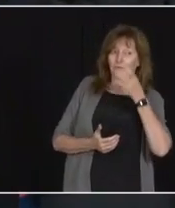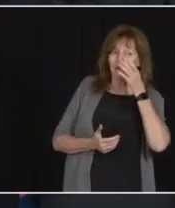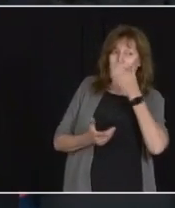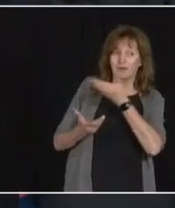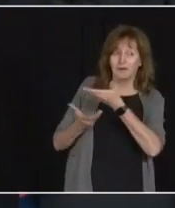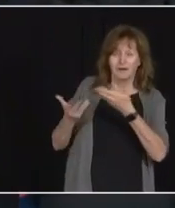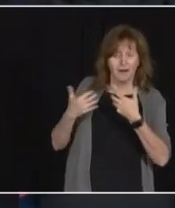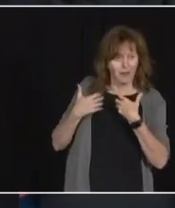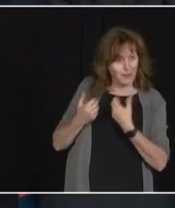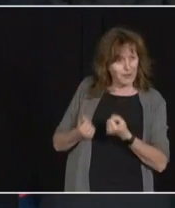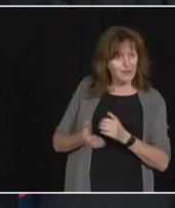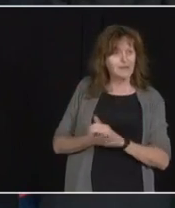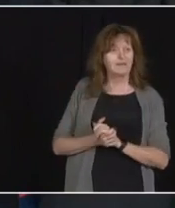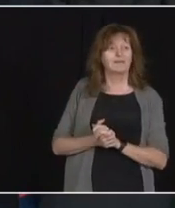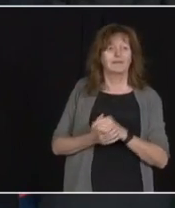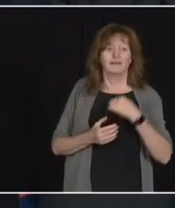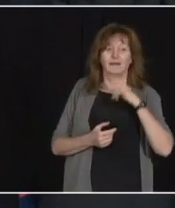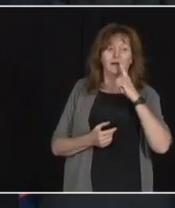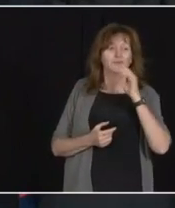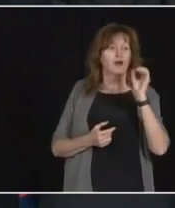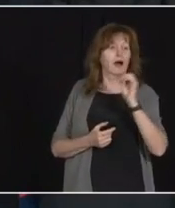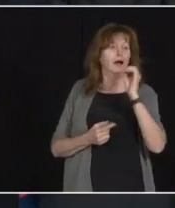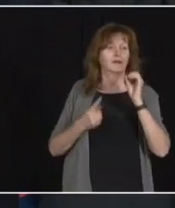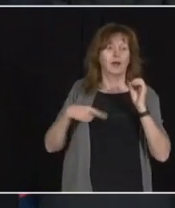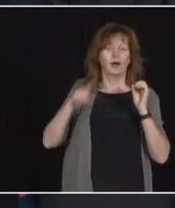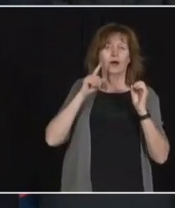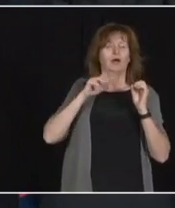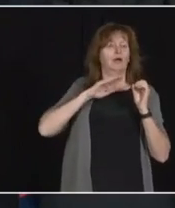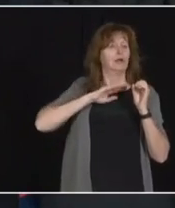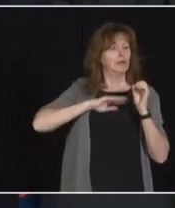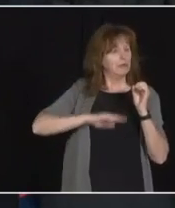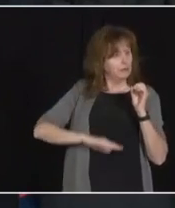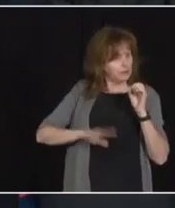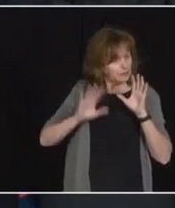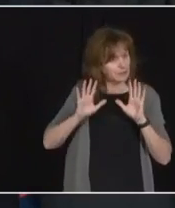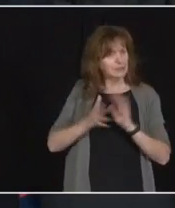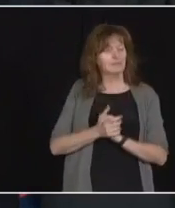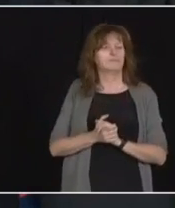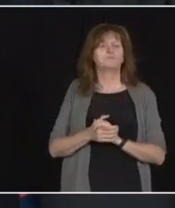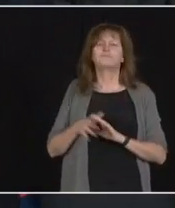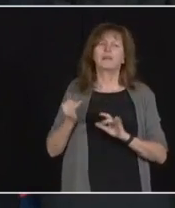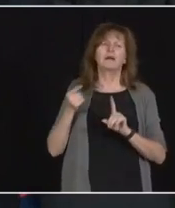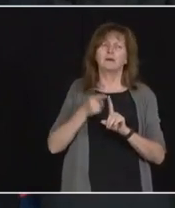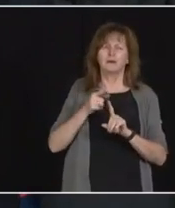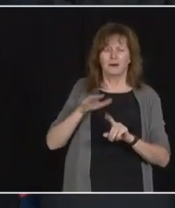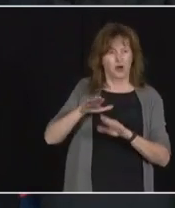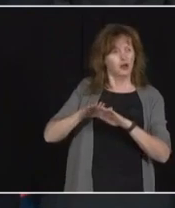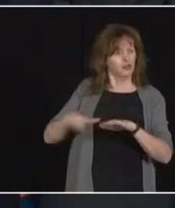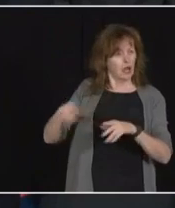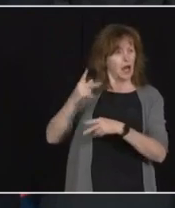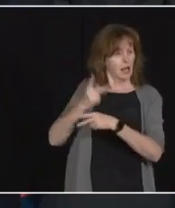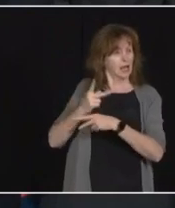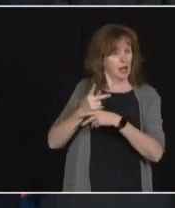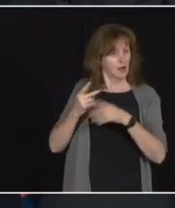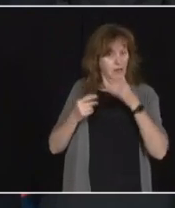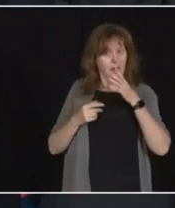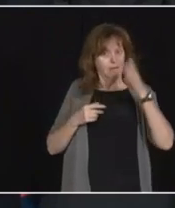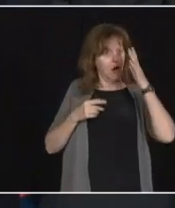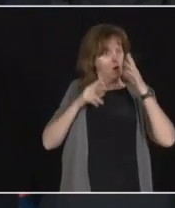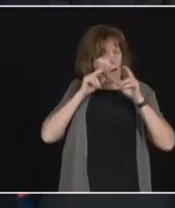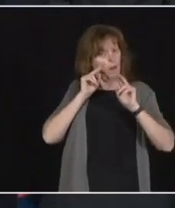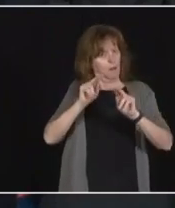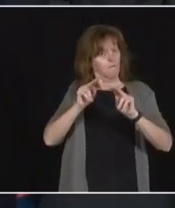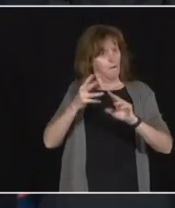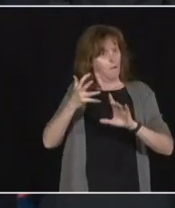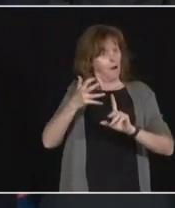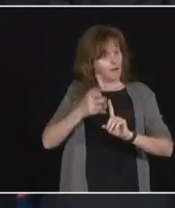the whole province is happy to hear that. Premier, just talking about child care. Parents are looking forward to the return of child care. Many daycare providers, as you know, won't be